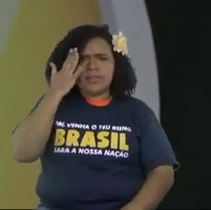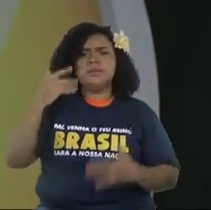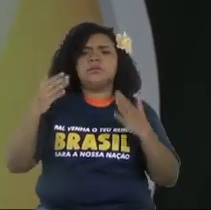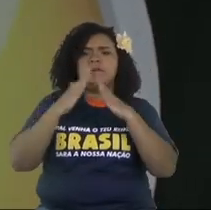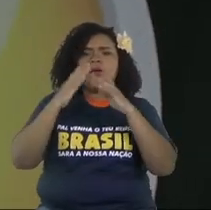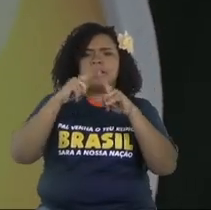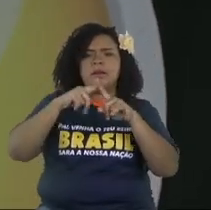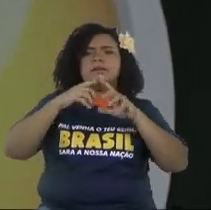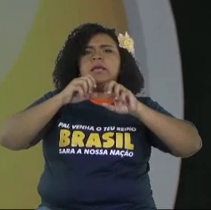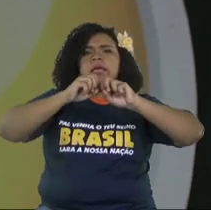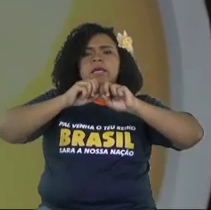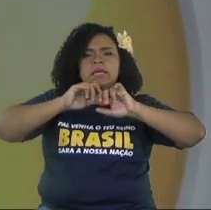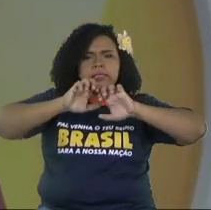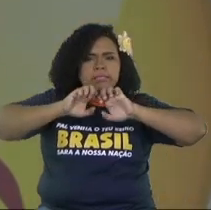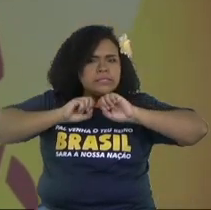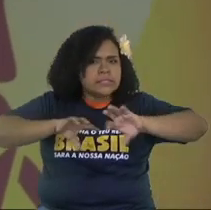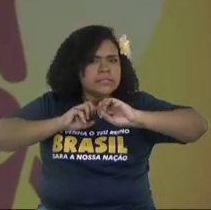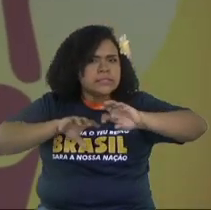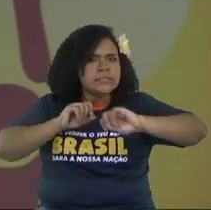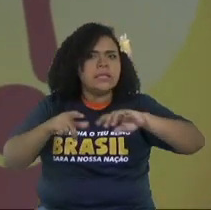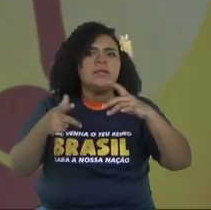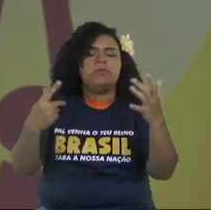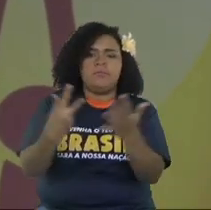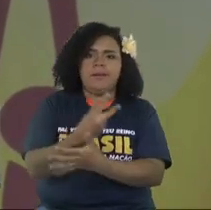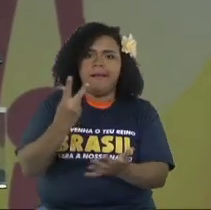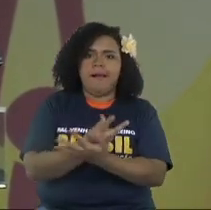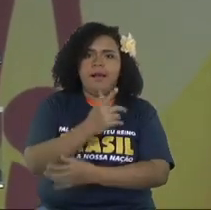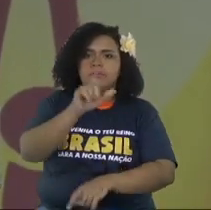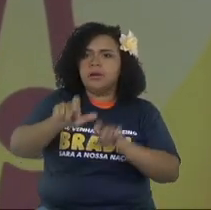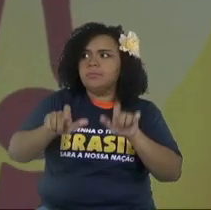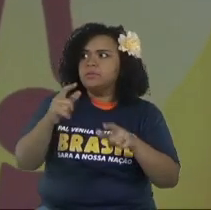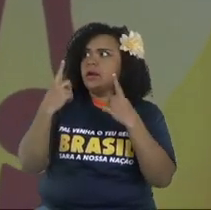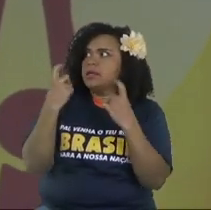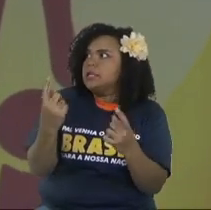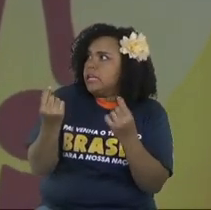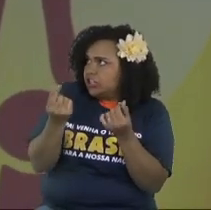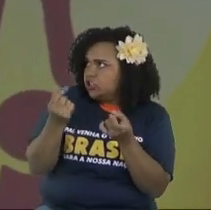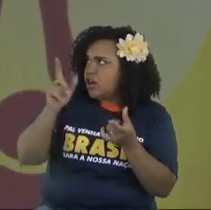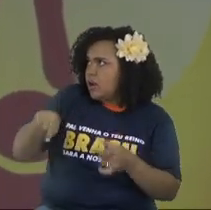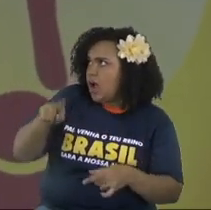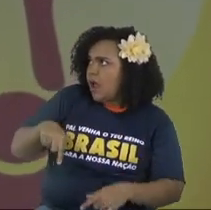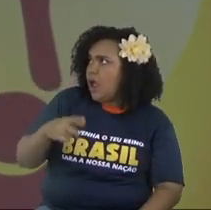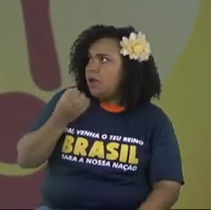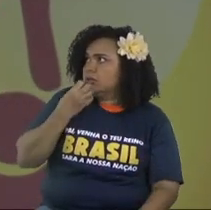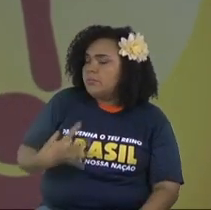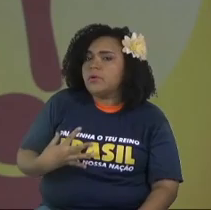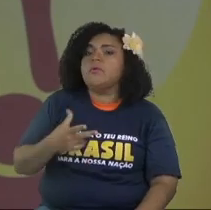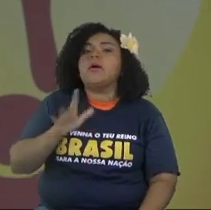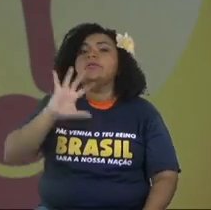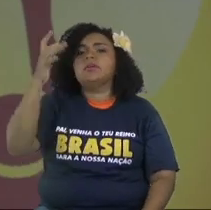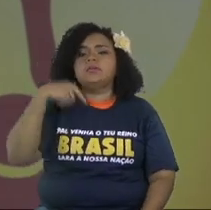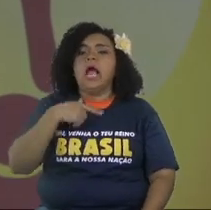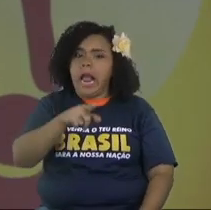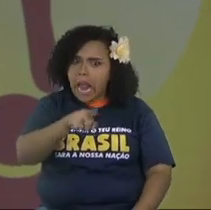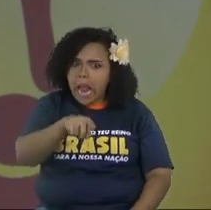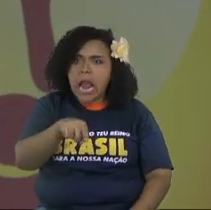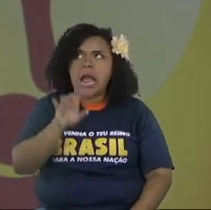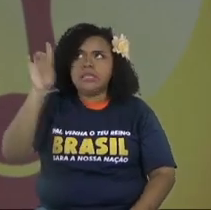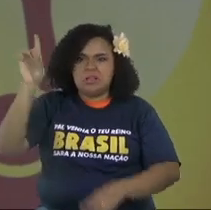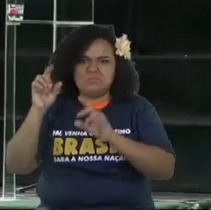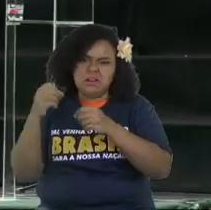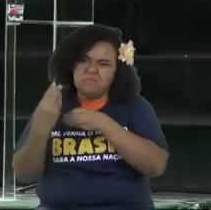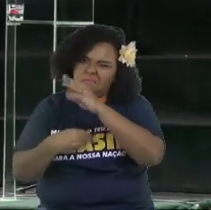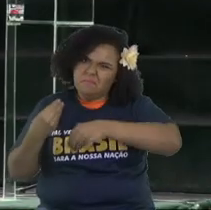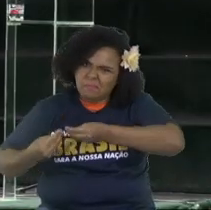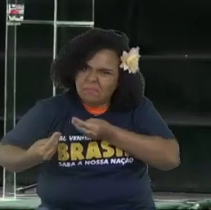do the same as some churches they do, like using heresies and